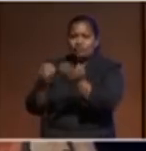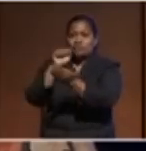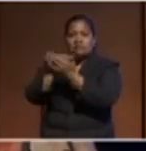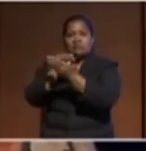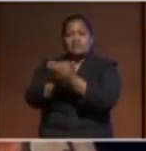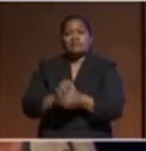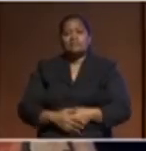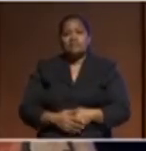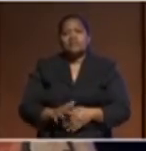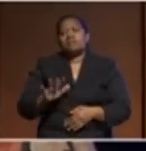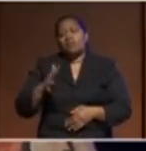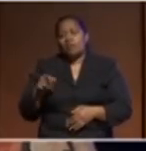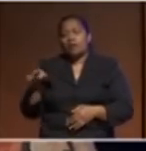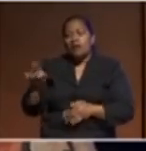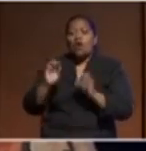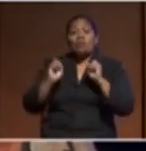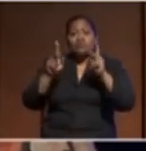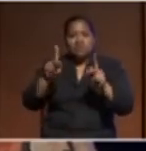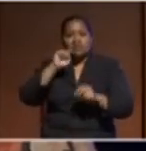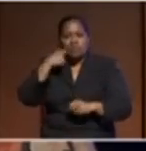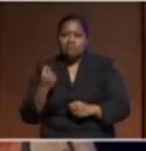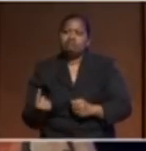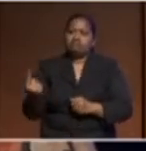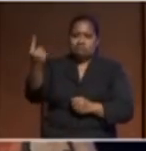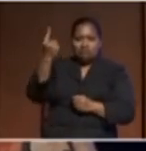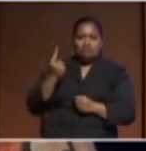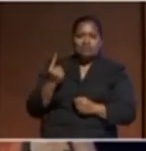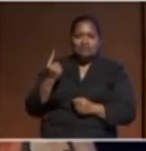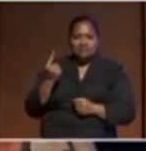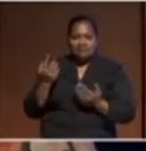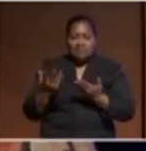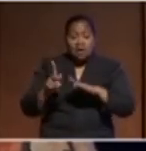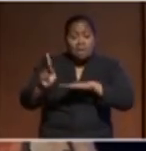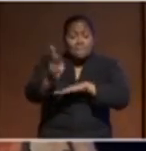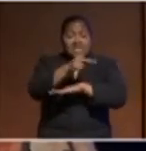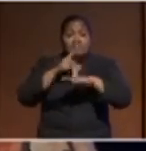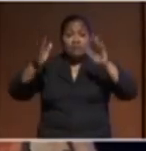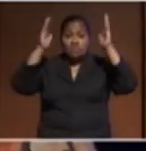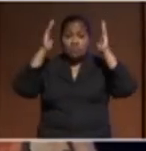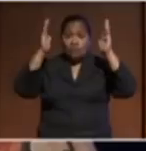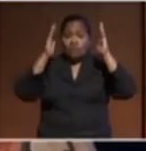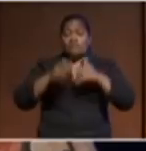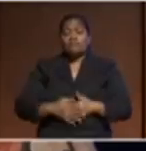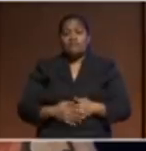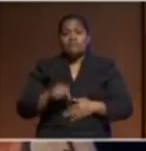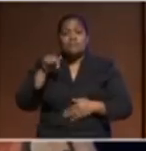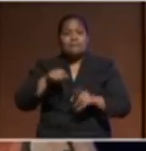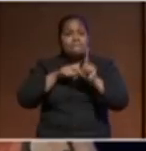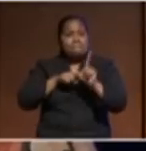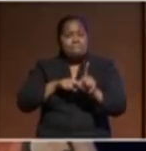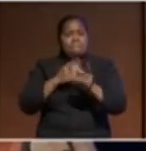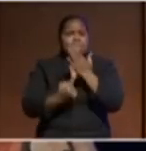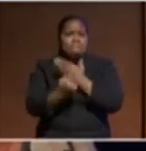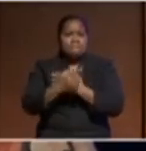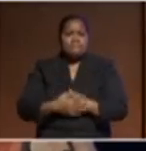have that opportunity to come forward the Pacific churches this year had